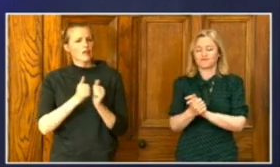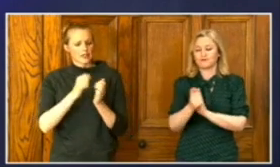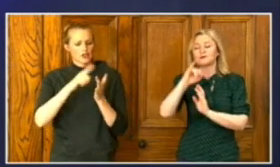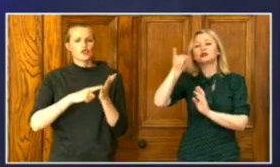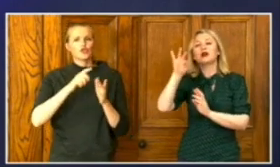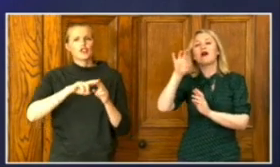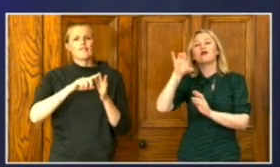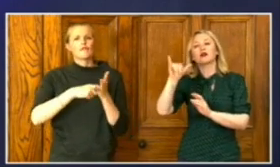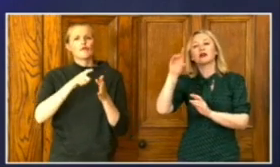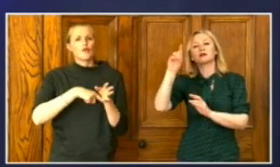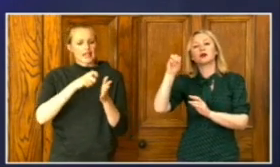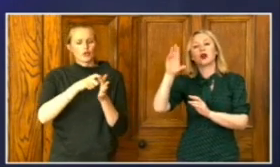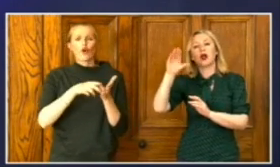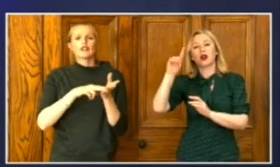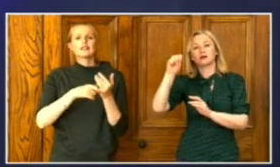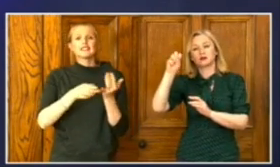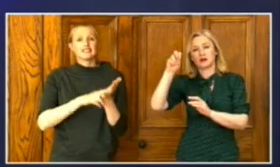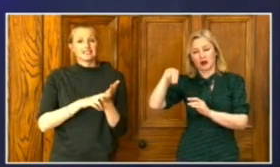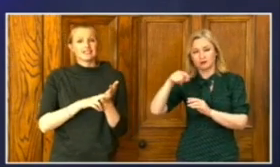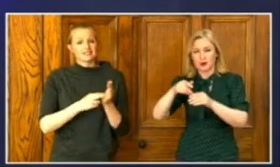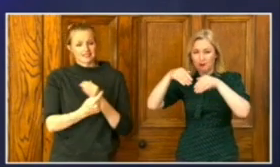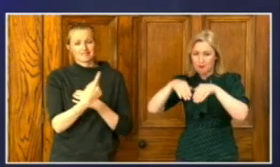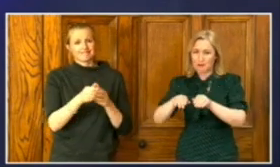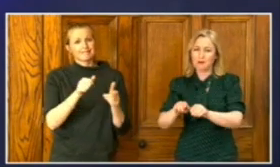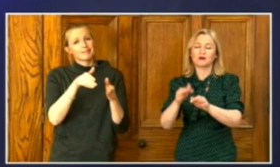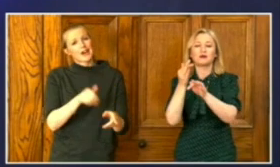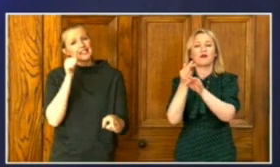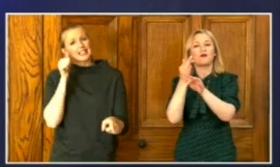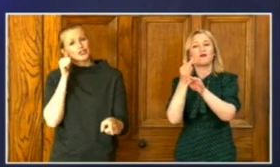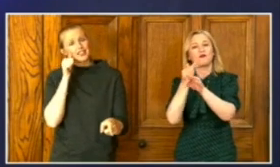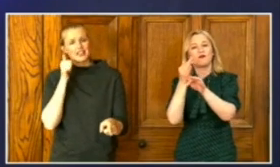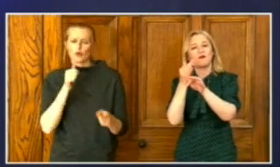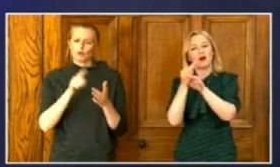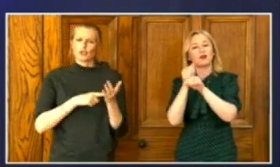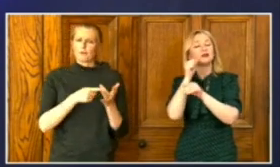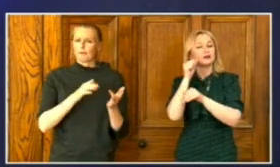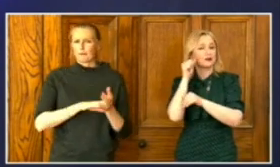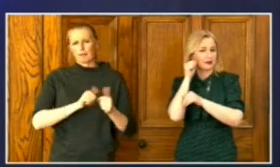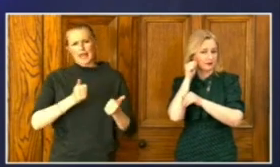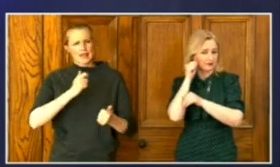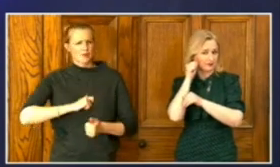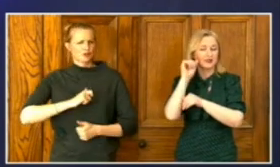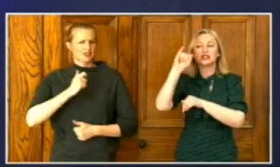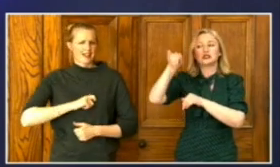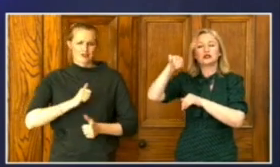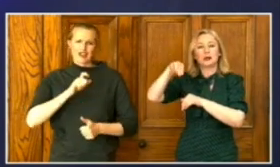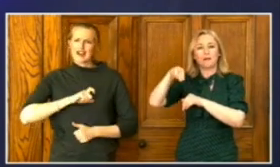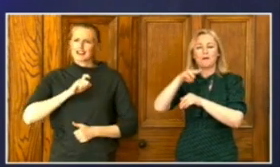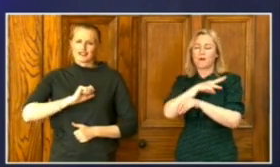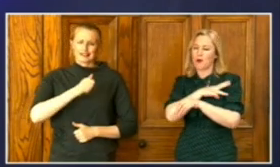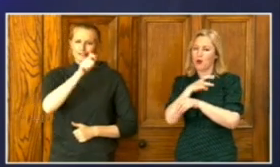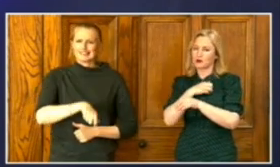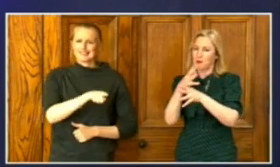yesterday. Jim was a big character in the Kingdom of Mourne and someone who served his country with distinction and